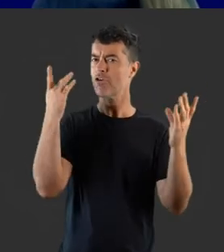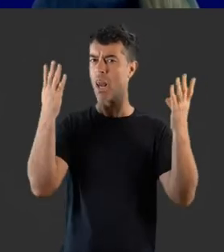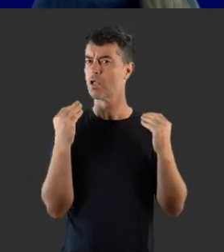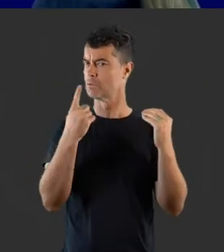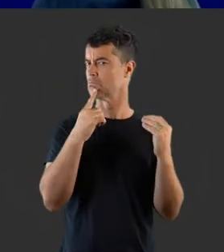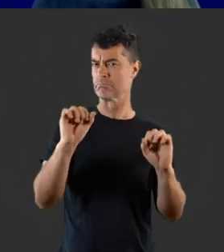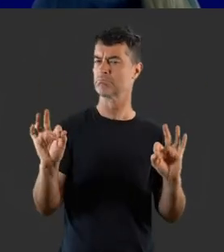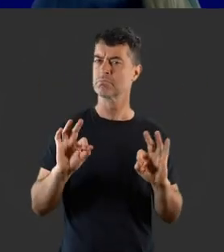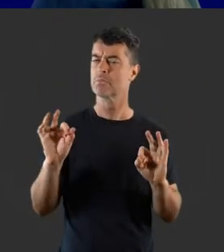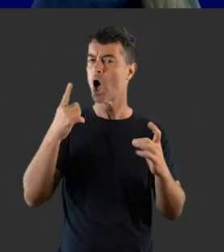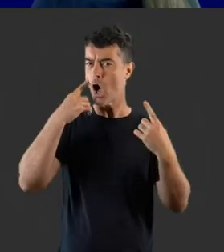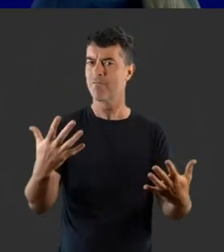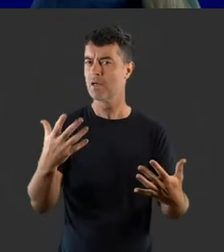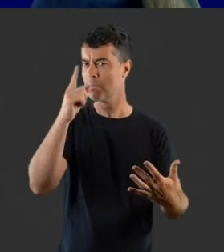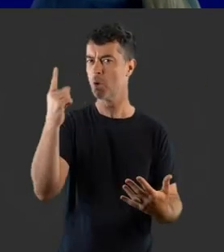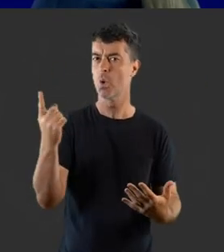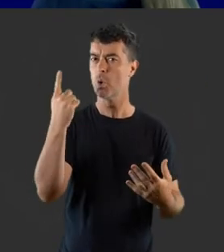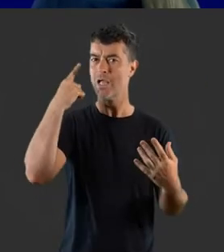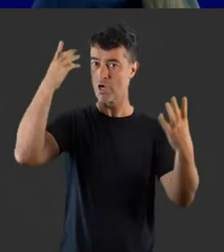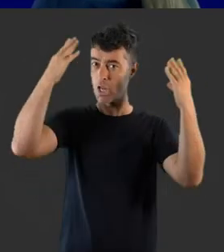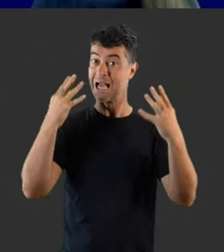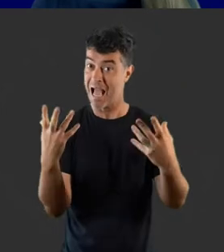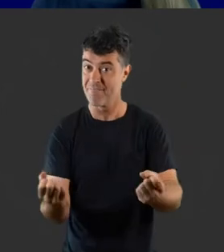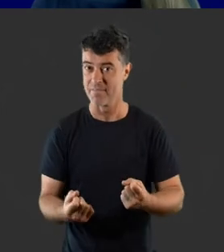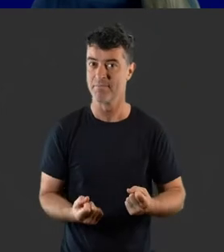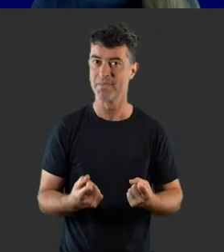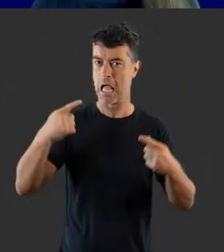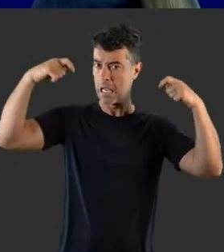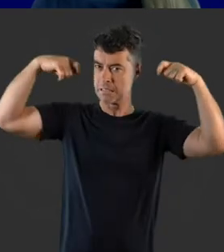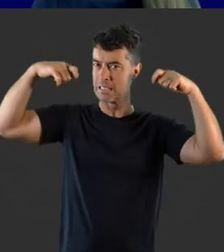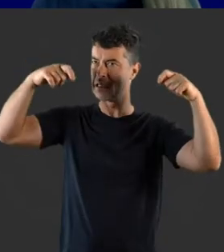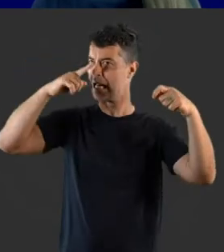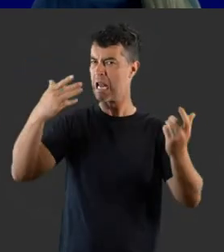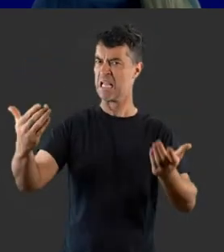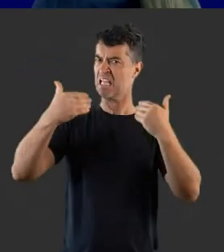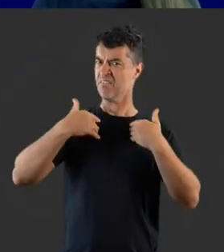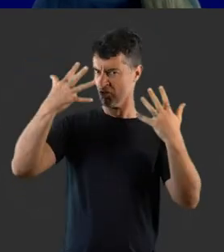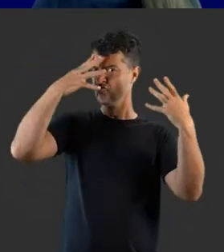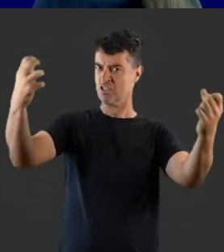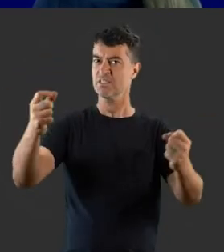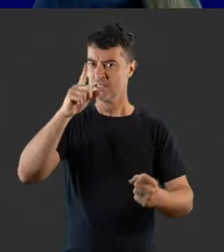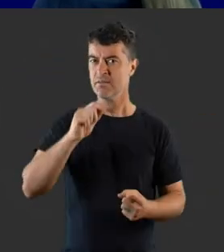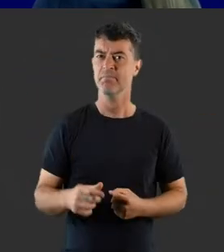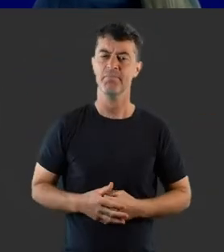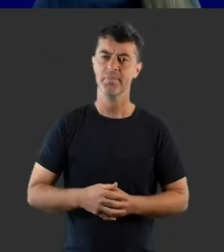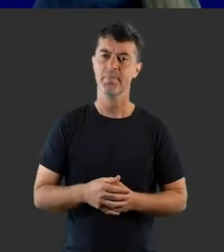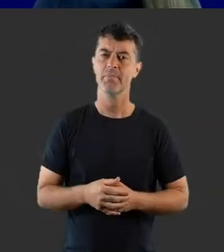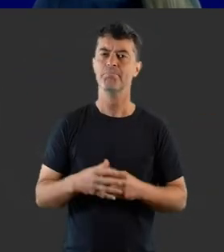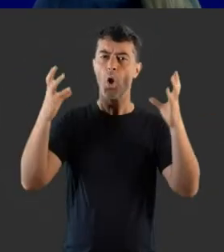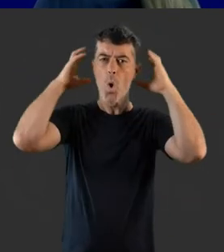course of hearing loss, but is often experienced by people with hearing loss and can be quite distressing for some.